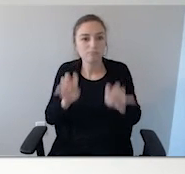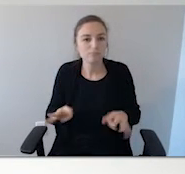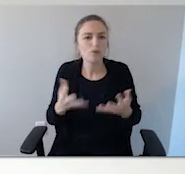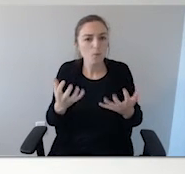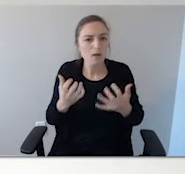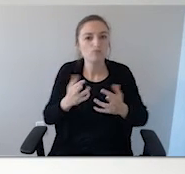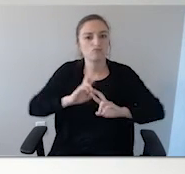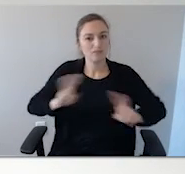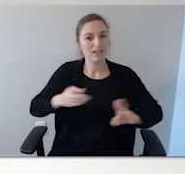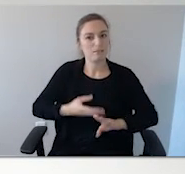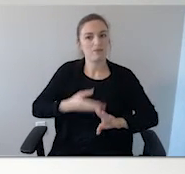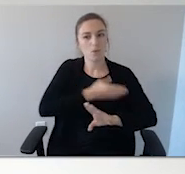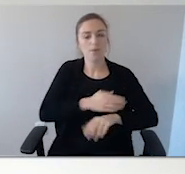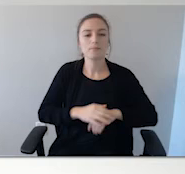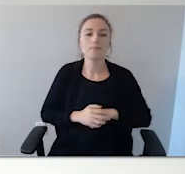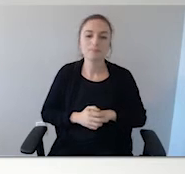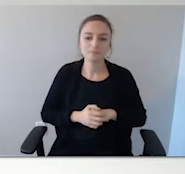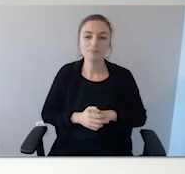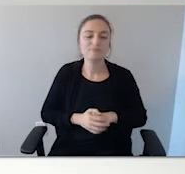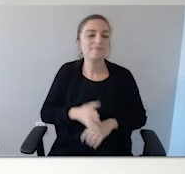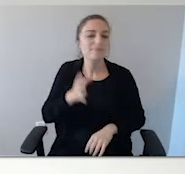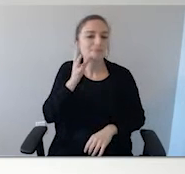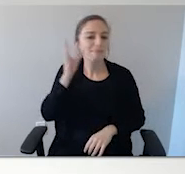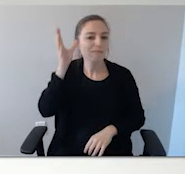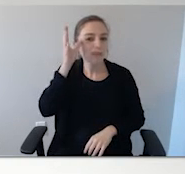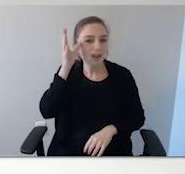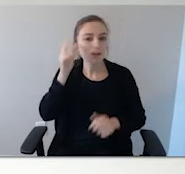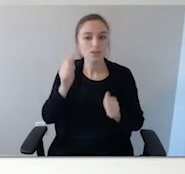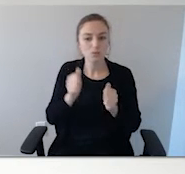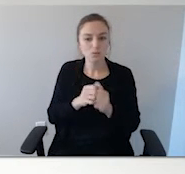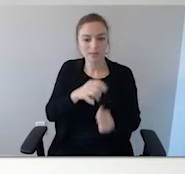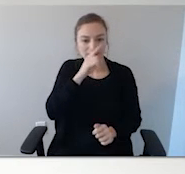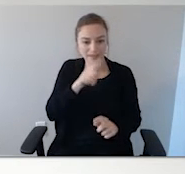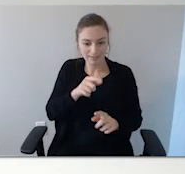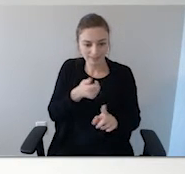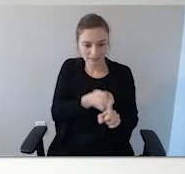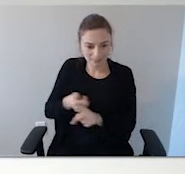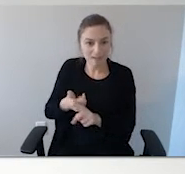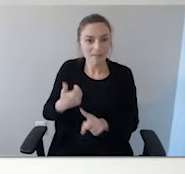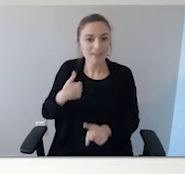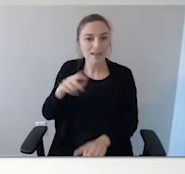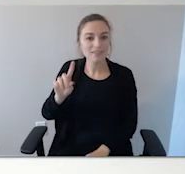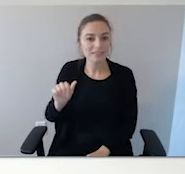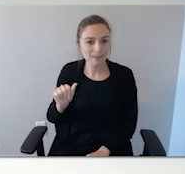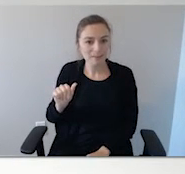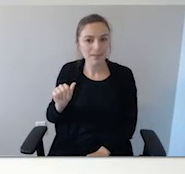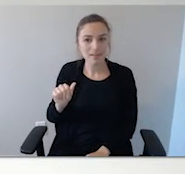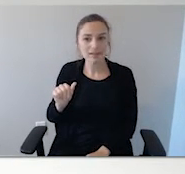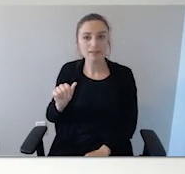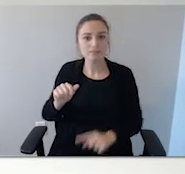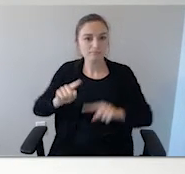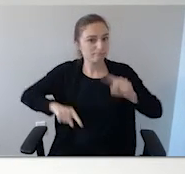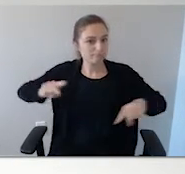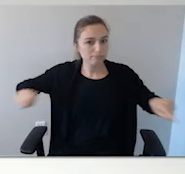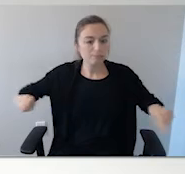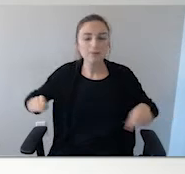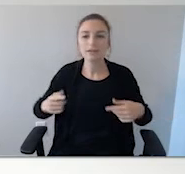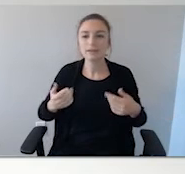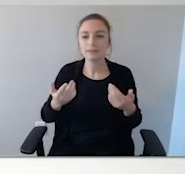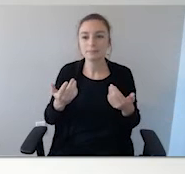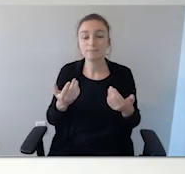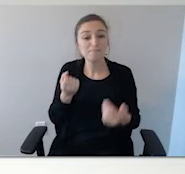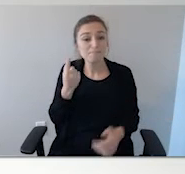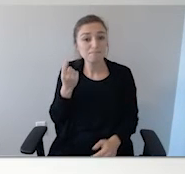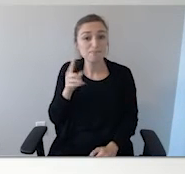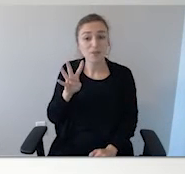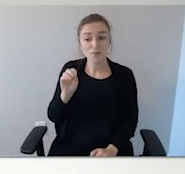Parents of kids with special needs, whether it's autism, Down syndrome, intellectual disability, whatever it might be, those who have a propensity to